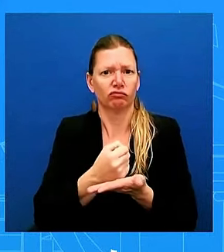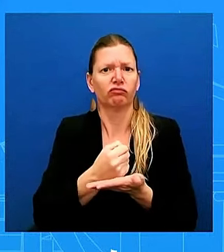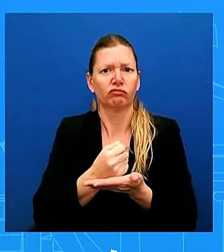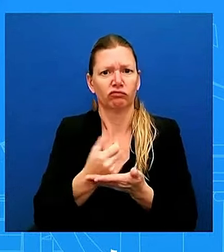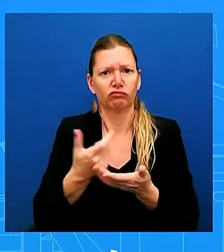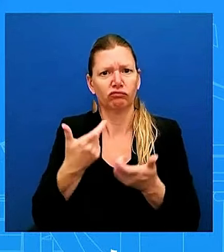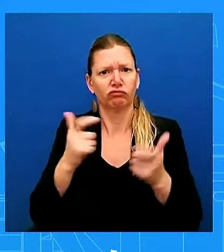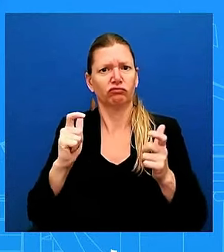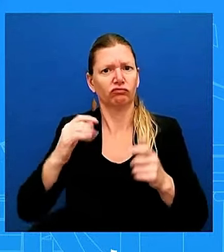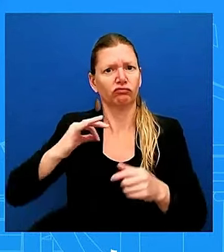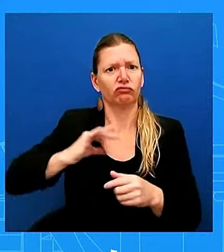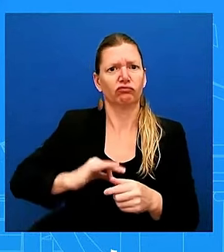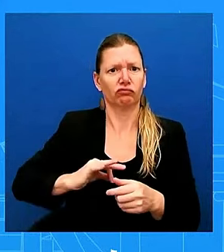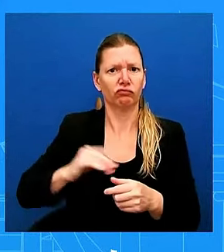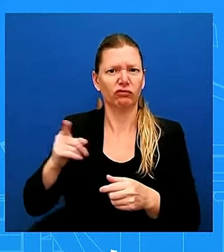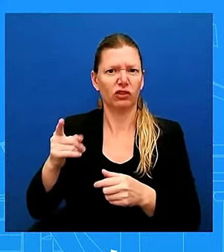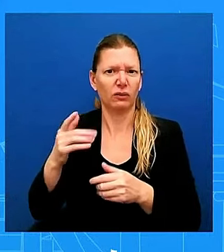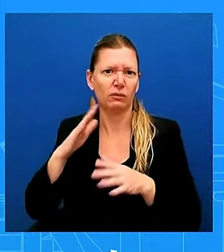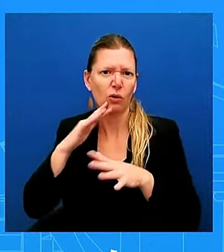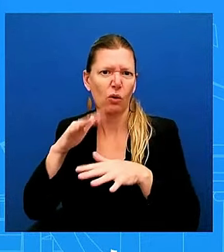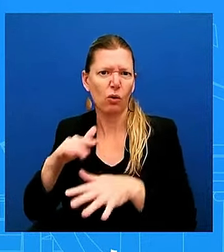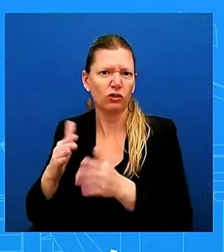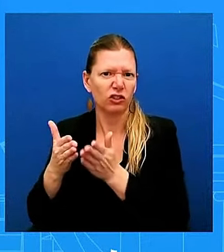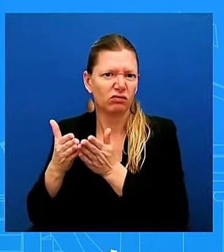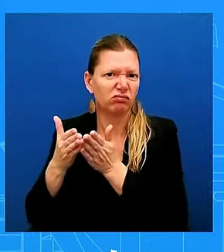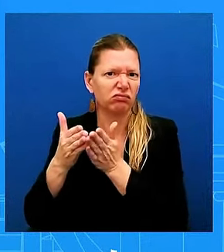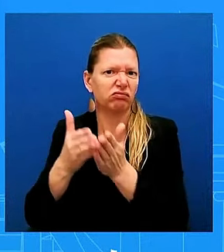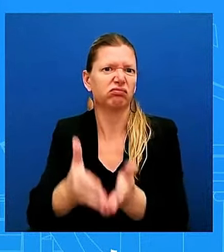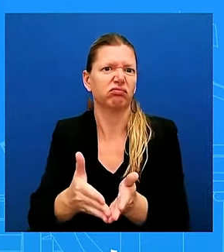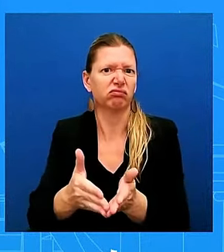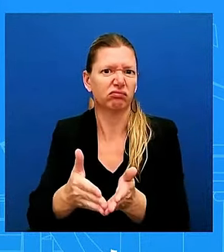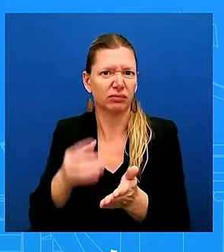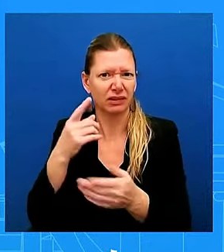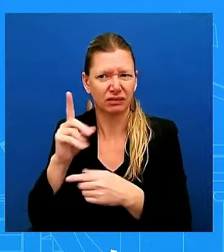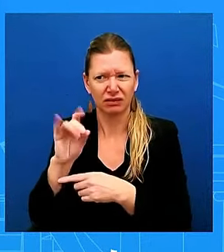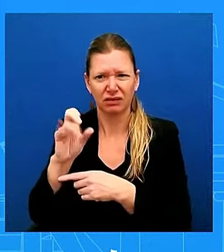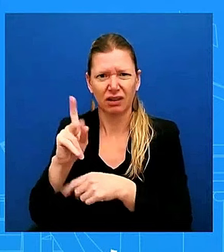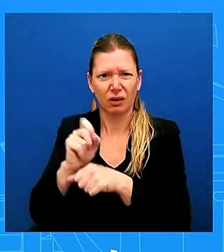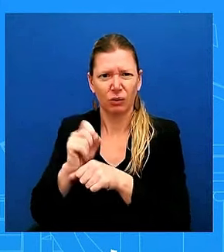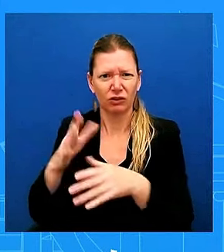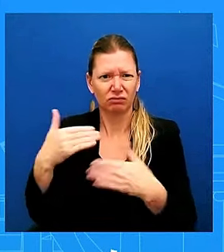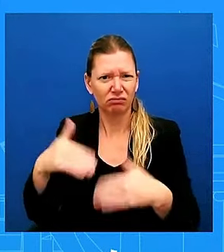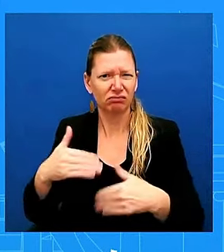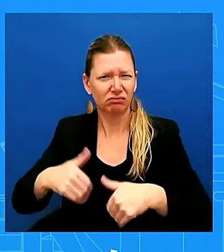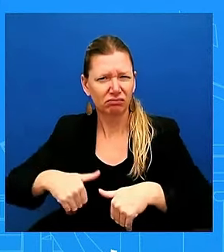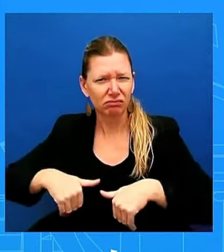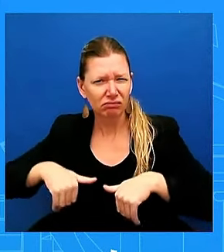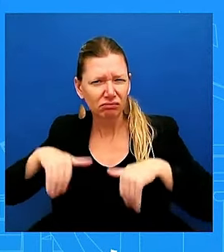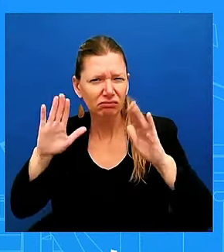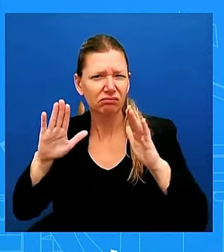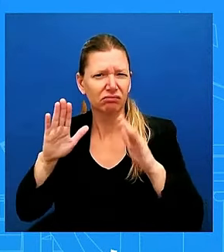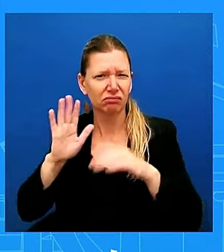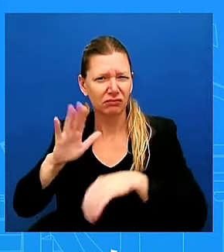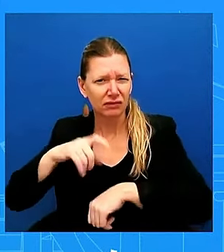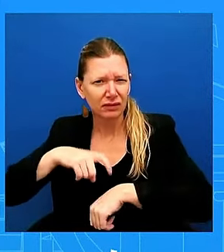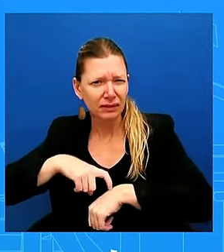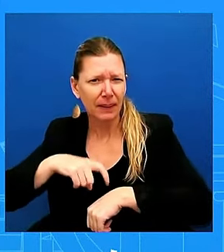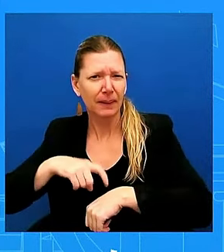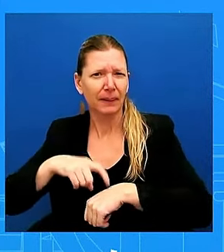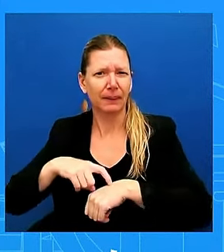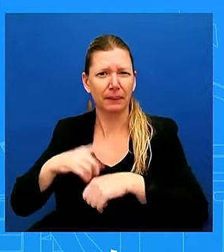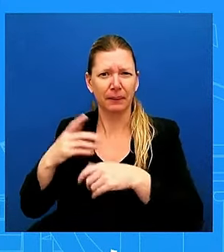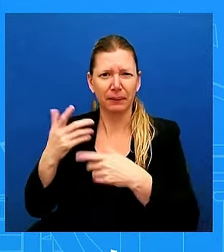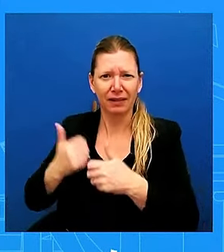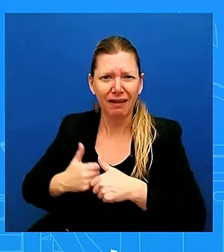workers sacrificed so much to keep goods moving for the American public during the pandemic. And as a result